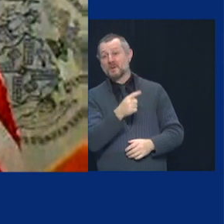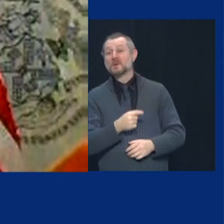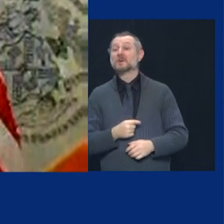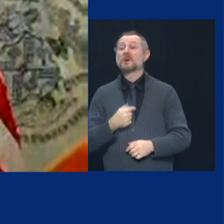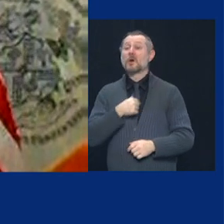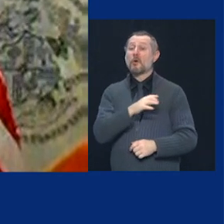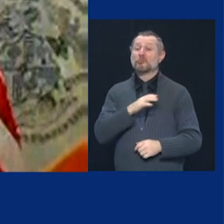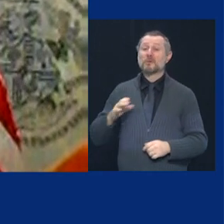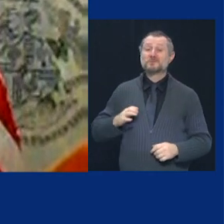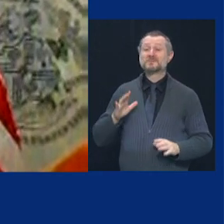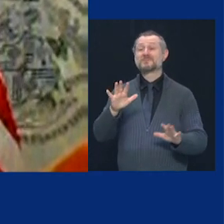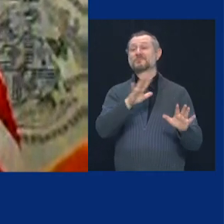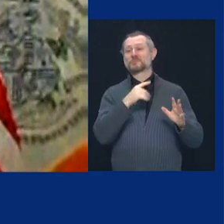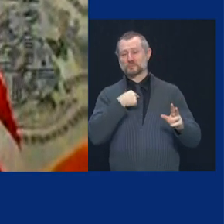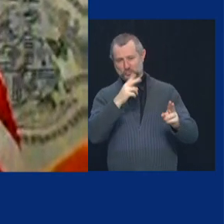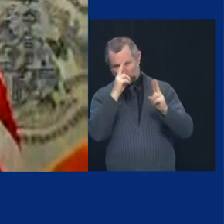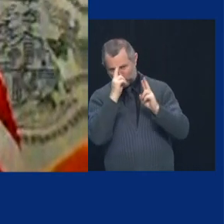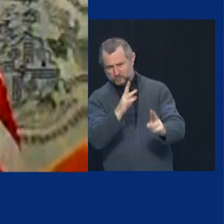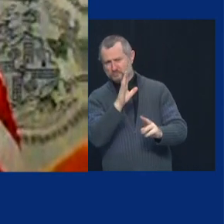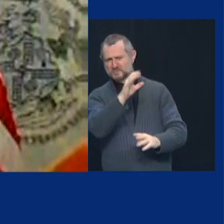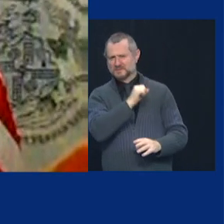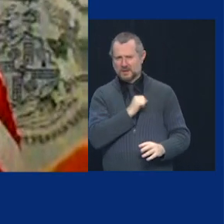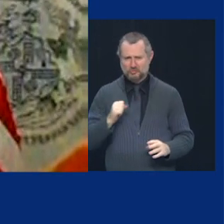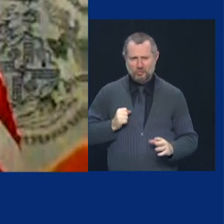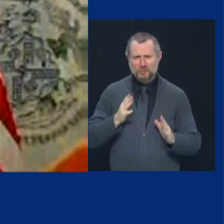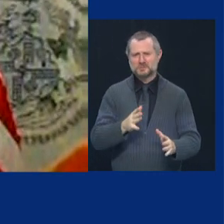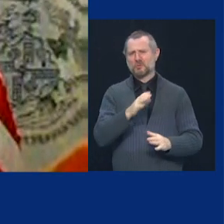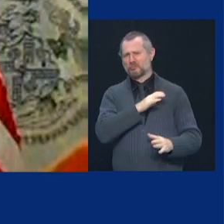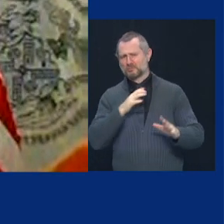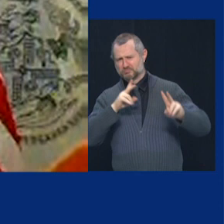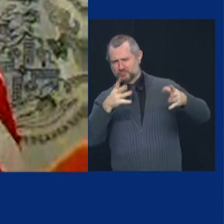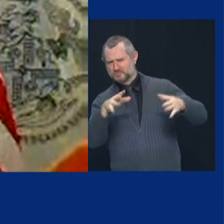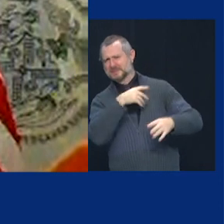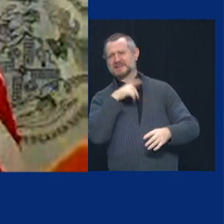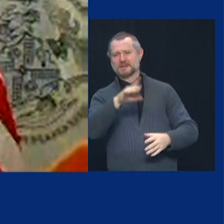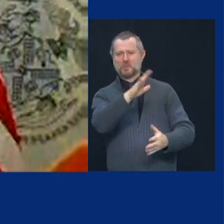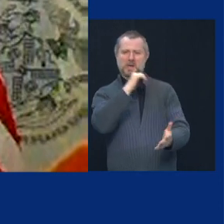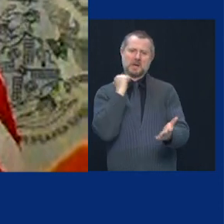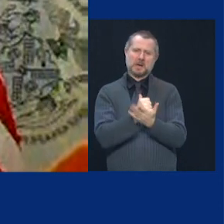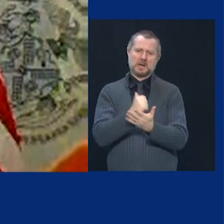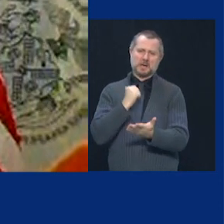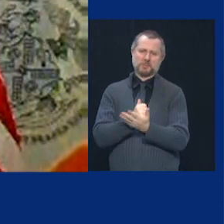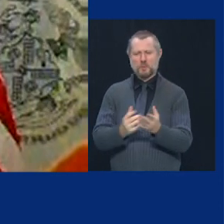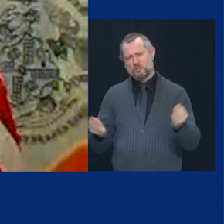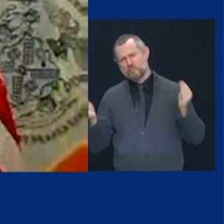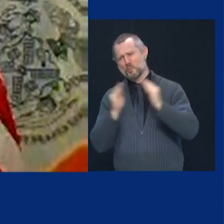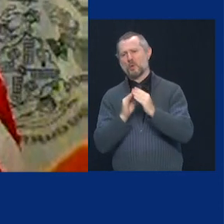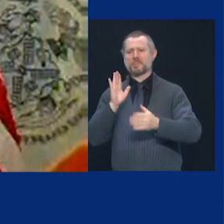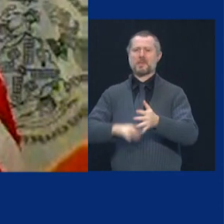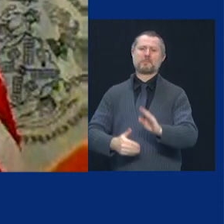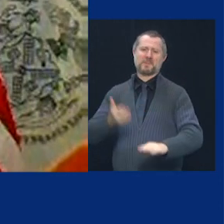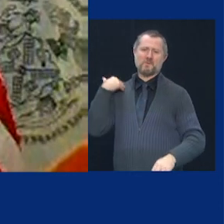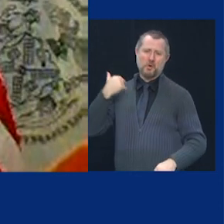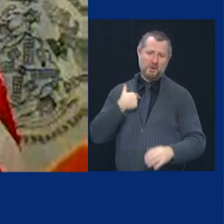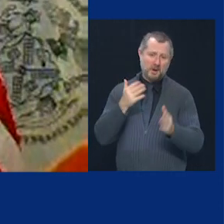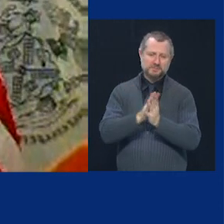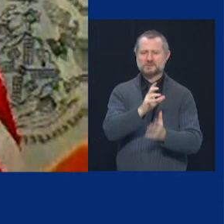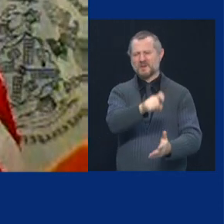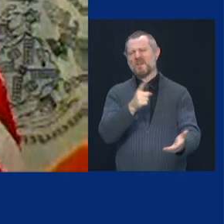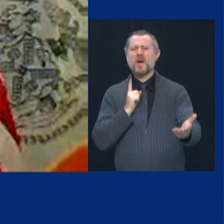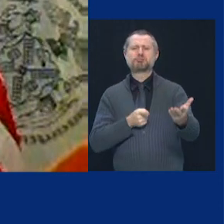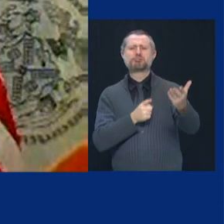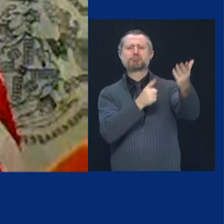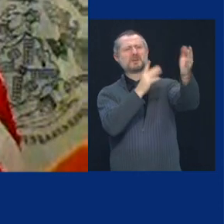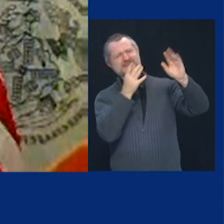honor our senators our congress members but we need you guys now we need you more than ever we need you to tell our story and ensure